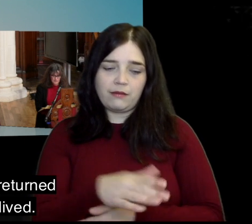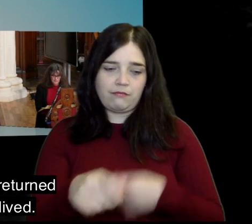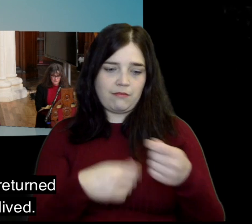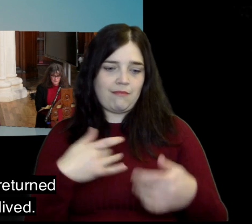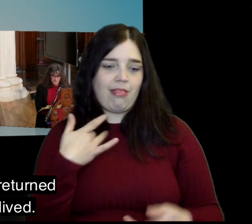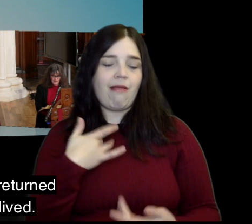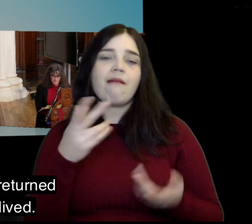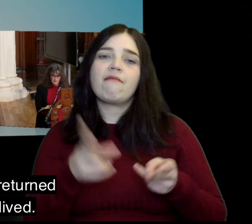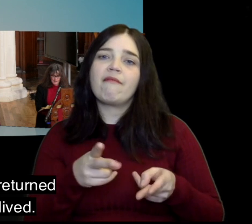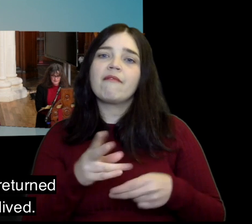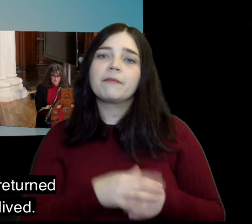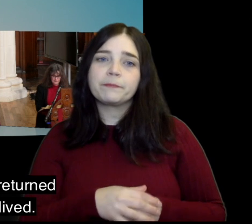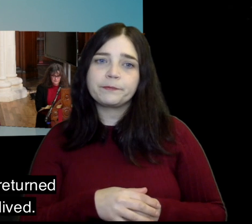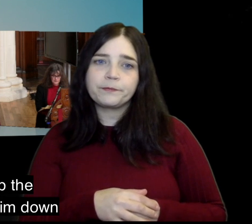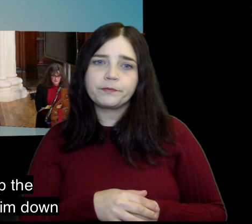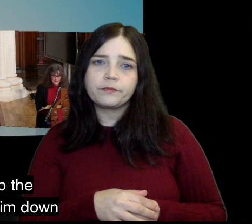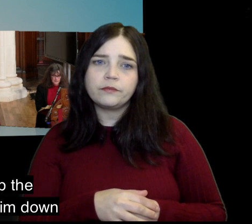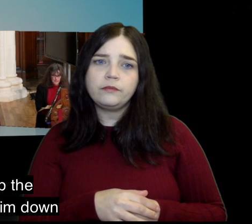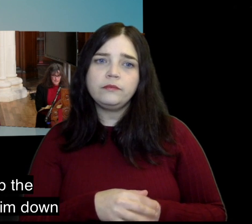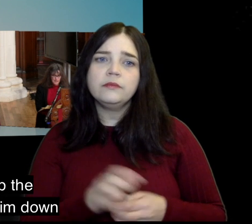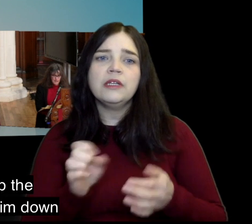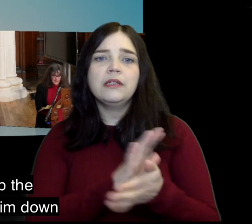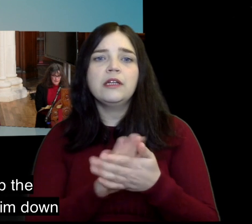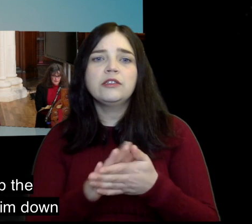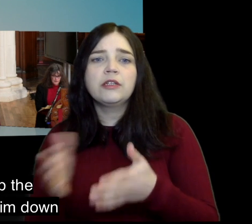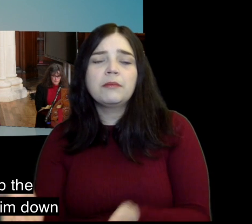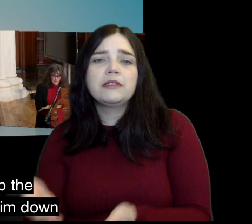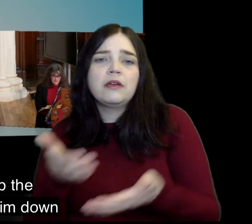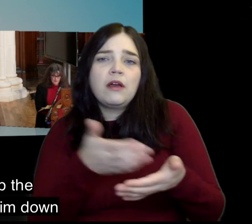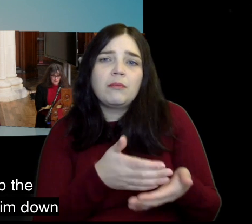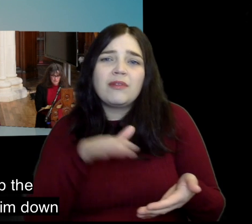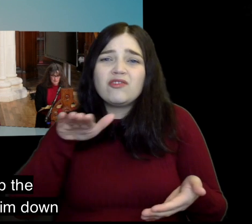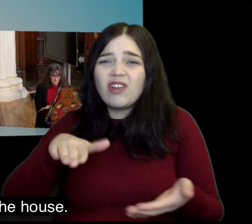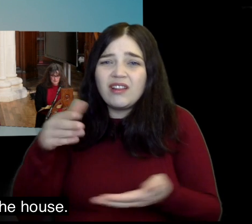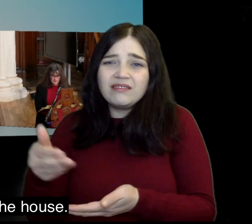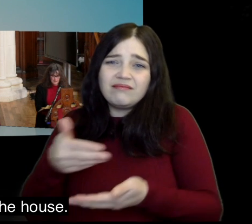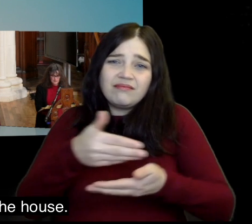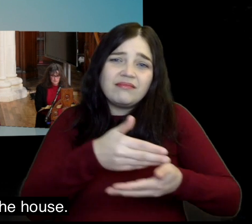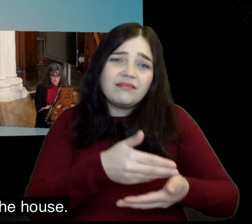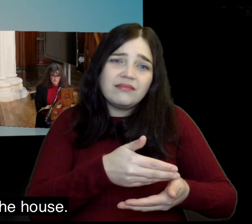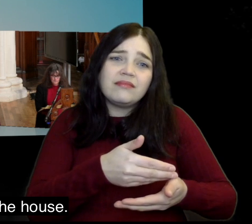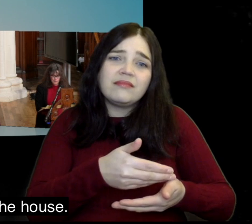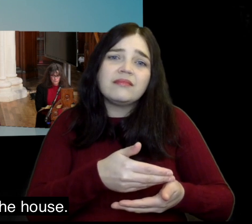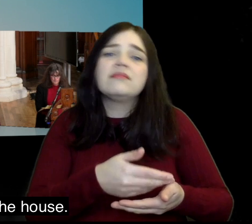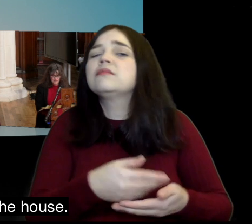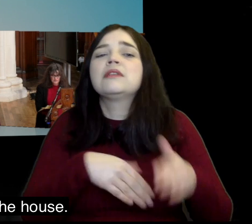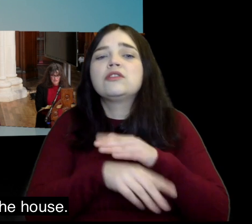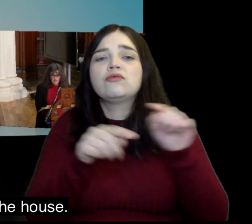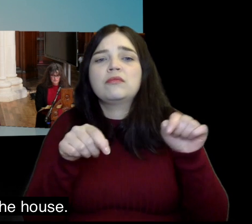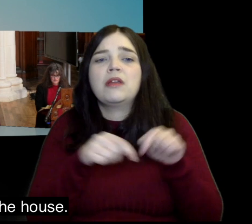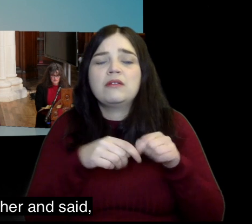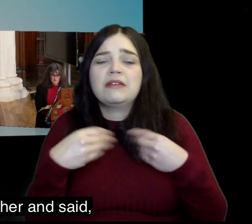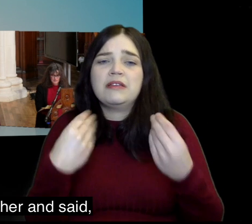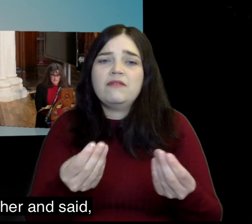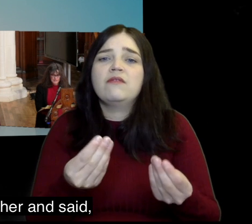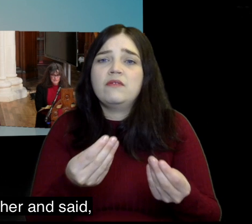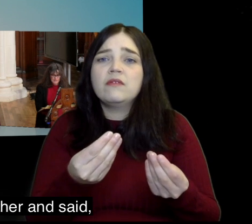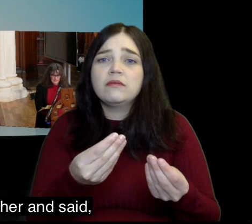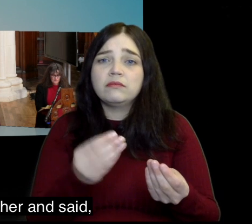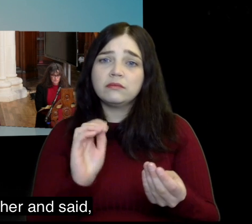boy's life returned to him and he lived Elijah picked up the child and carried him down from the room into the house